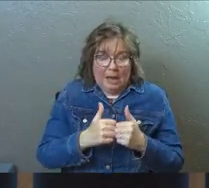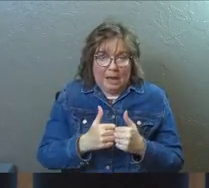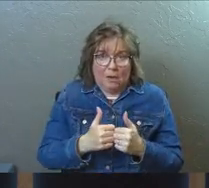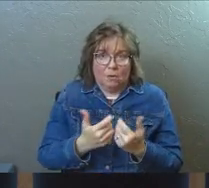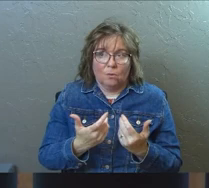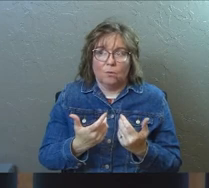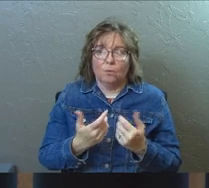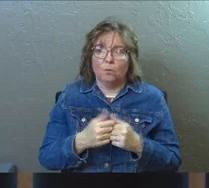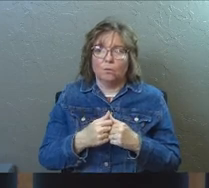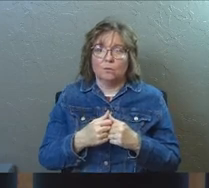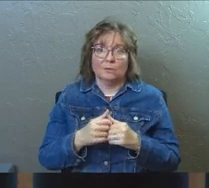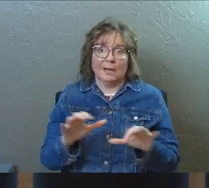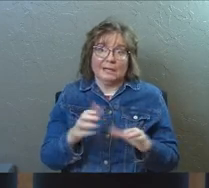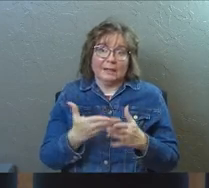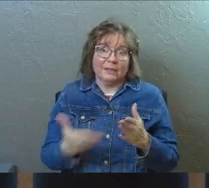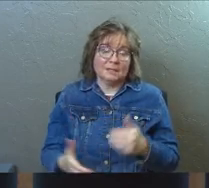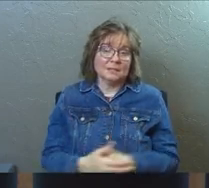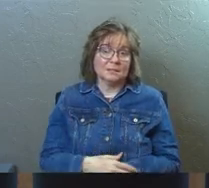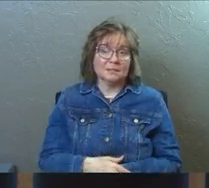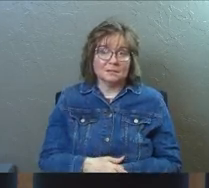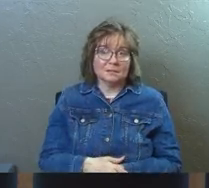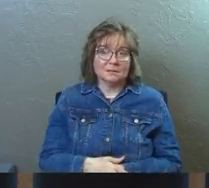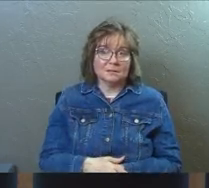and did things.